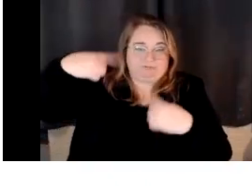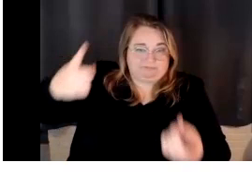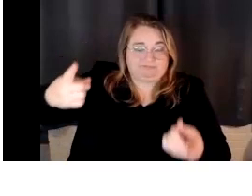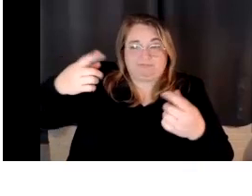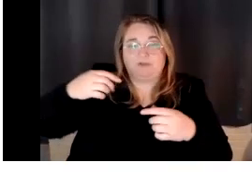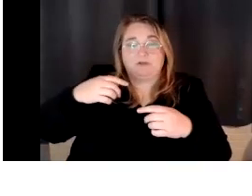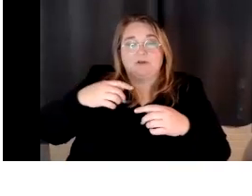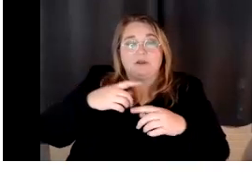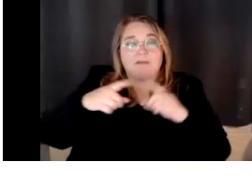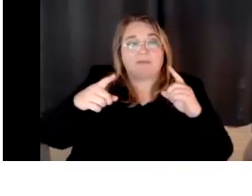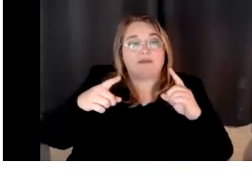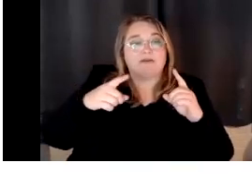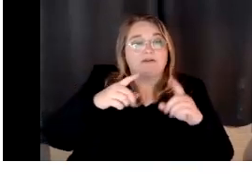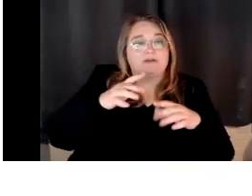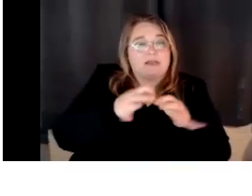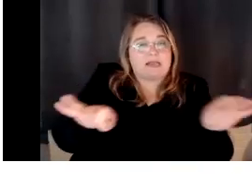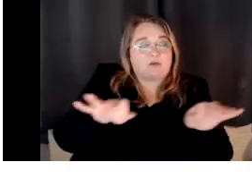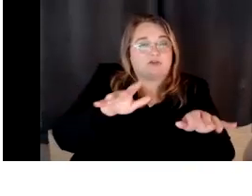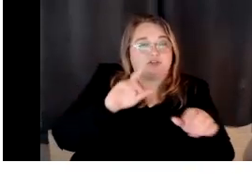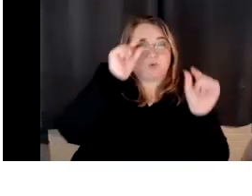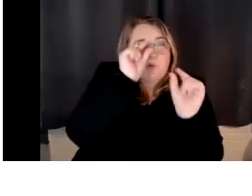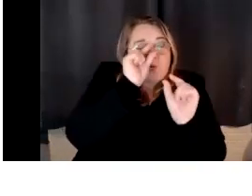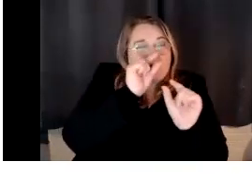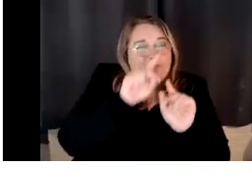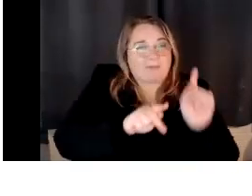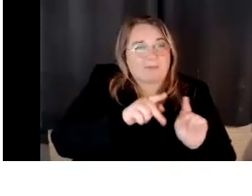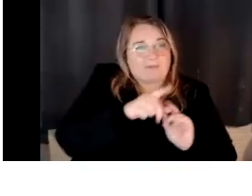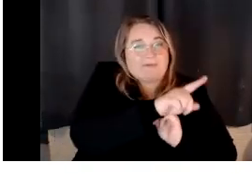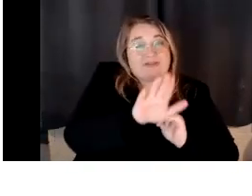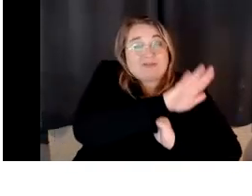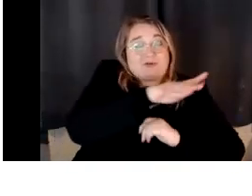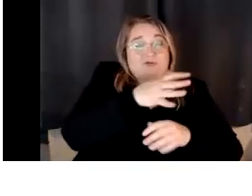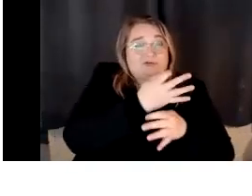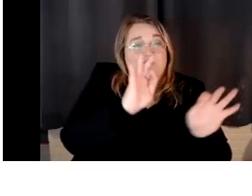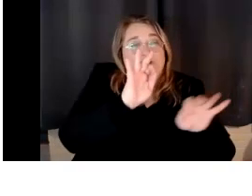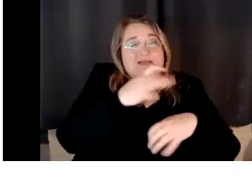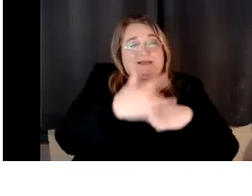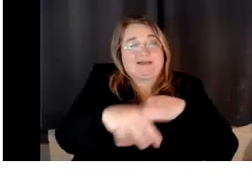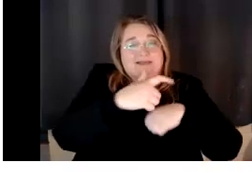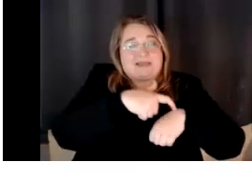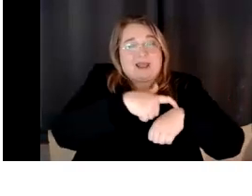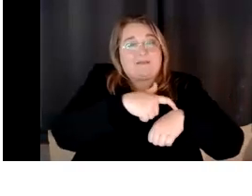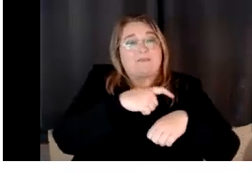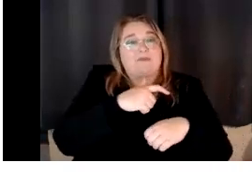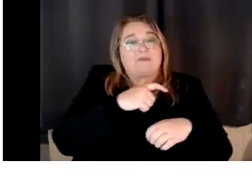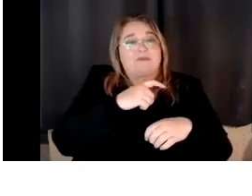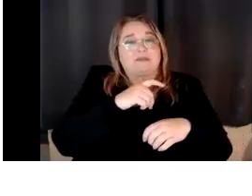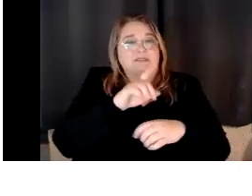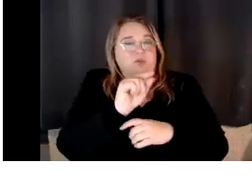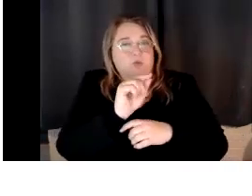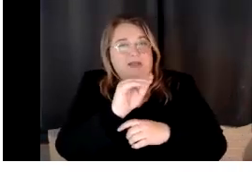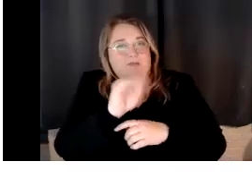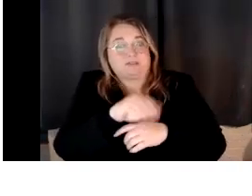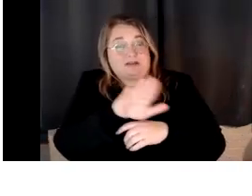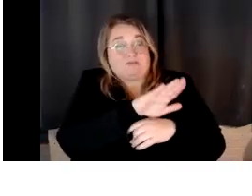seriously in their free time at Google, get, uh, 20% of your work can be on whatever you want. So these